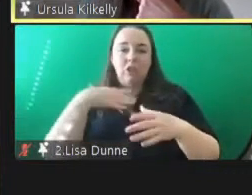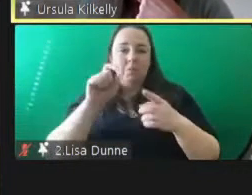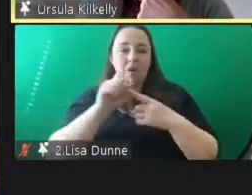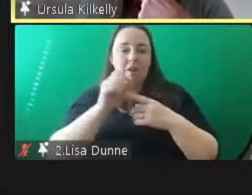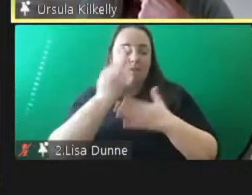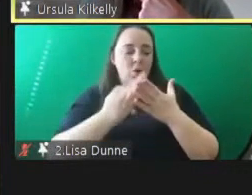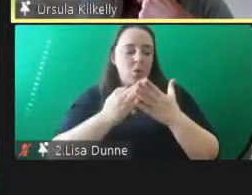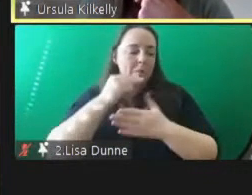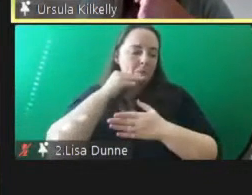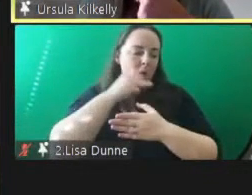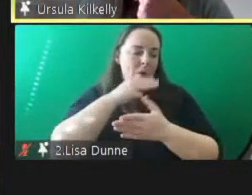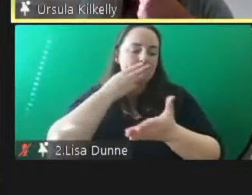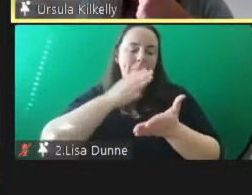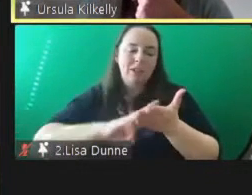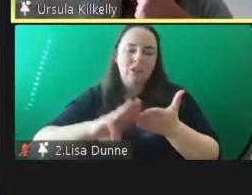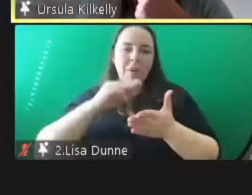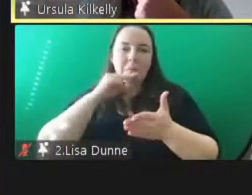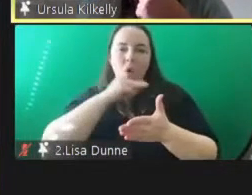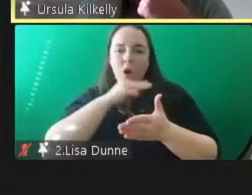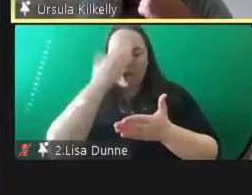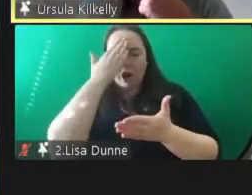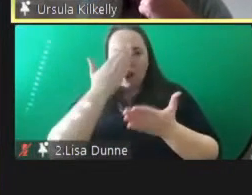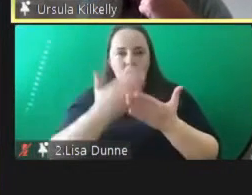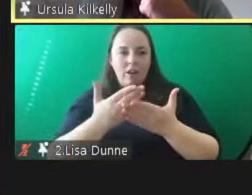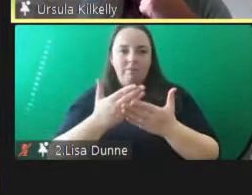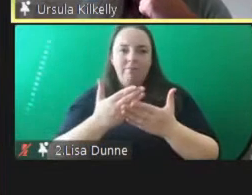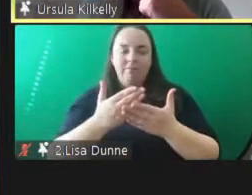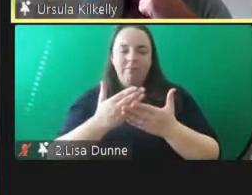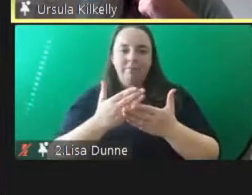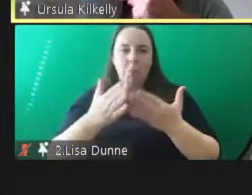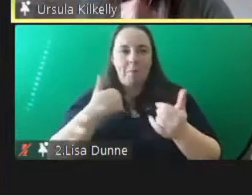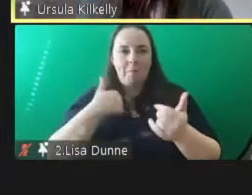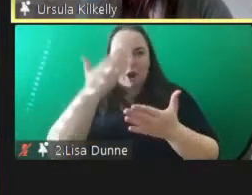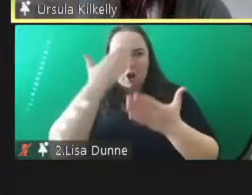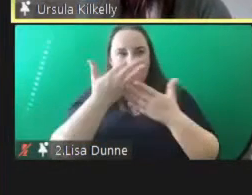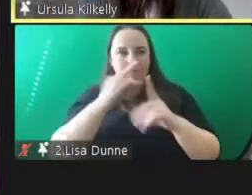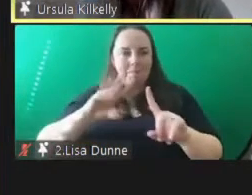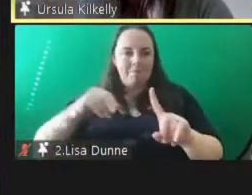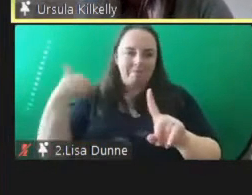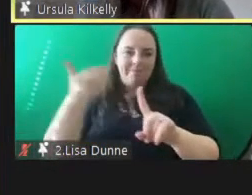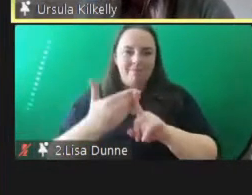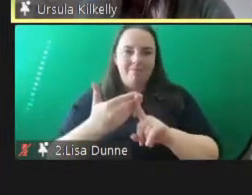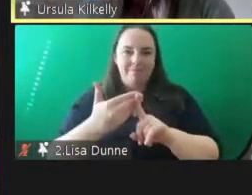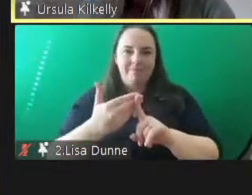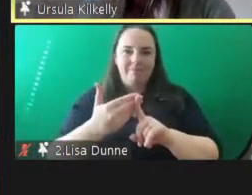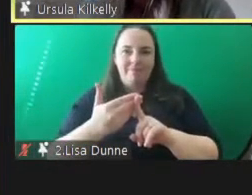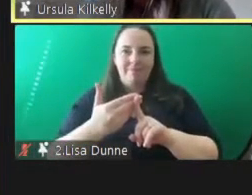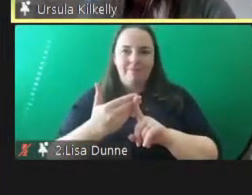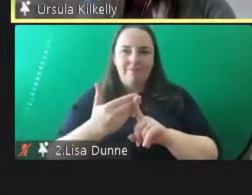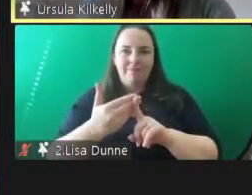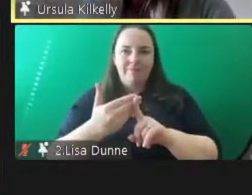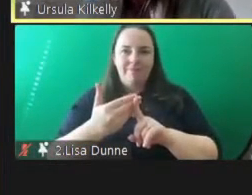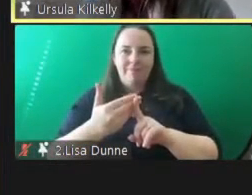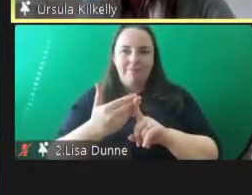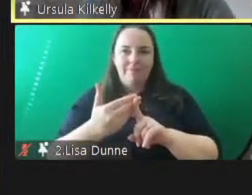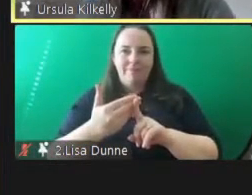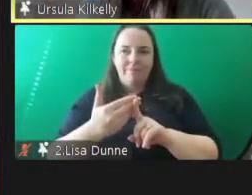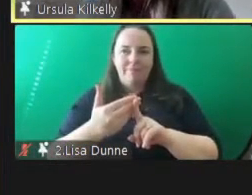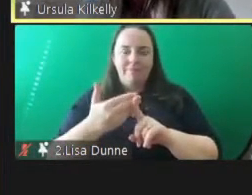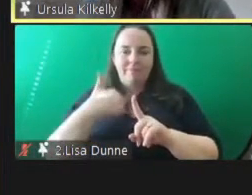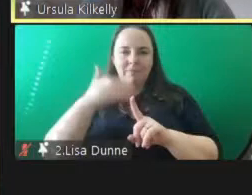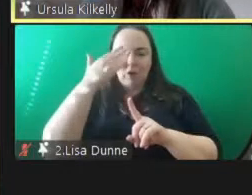um messages and key key learning from from all of this the first is as we know that children with disabilities are